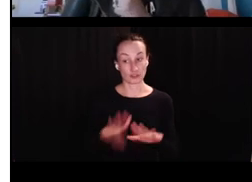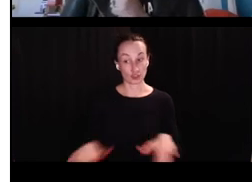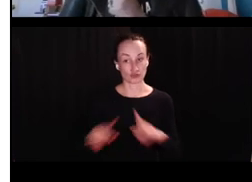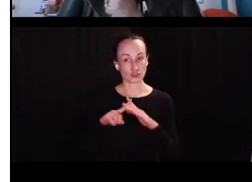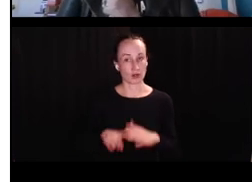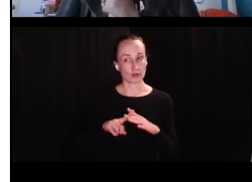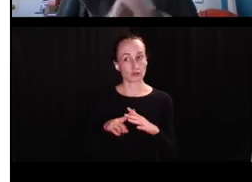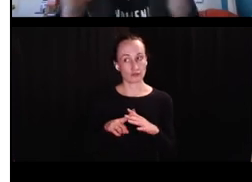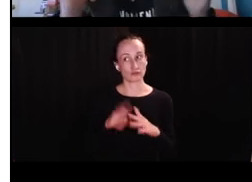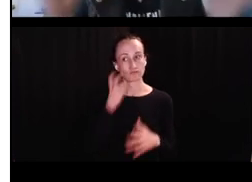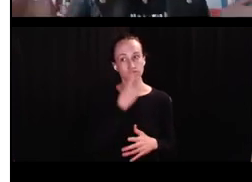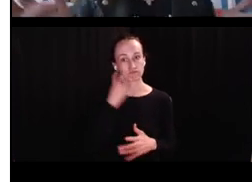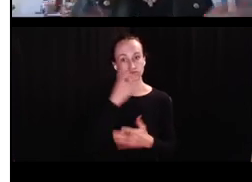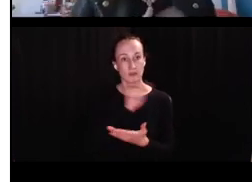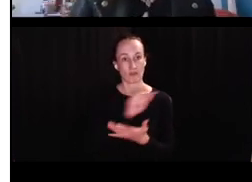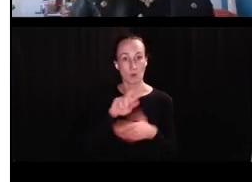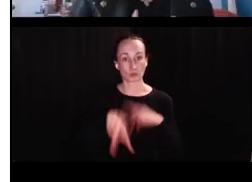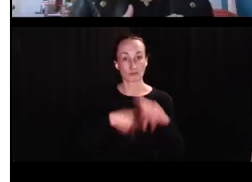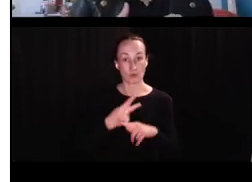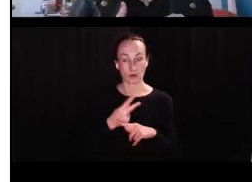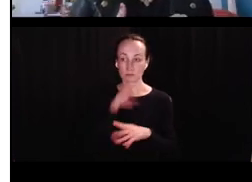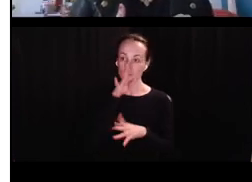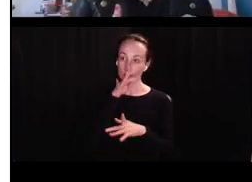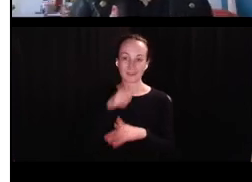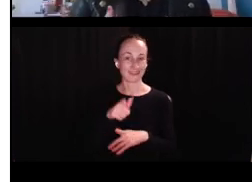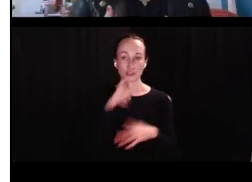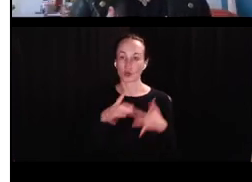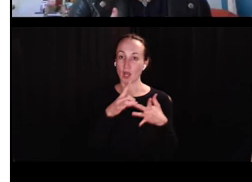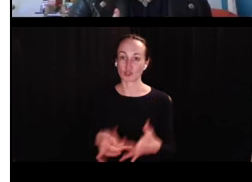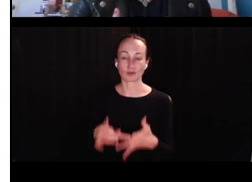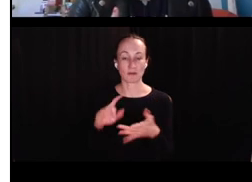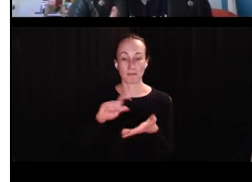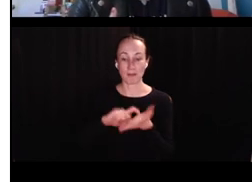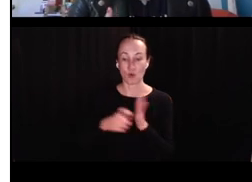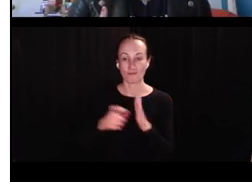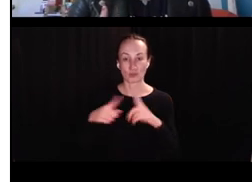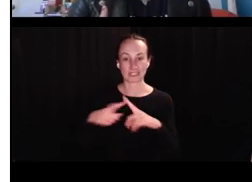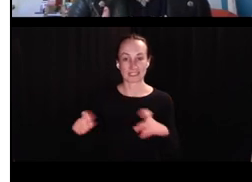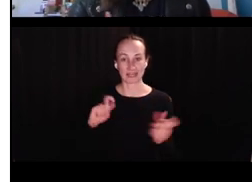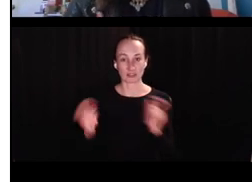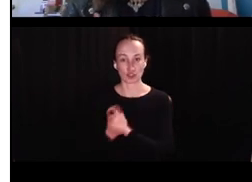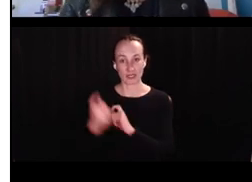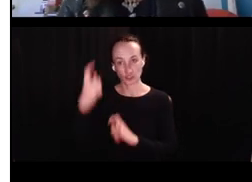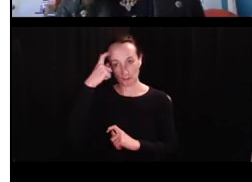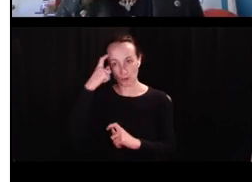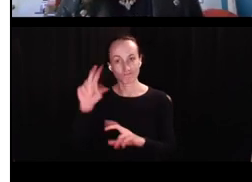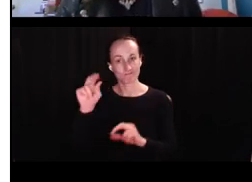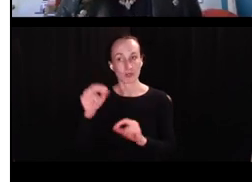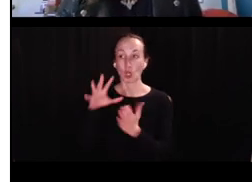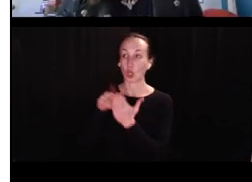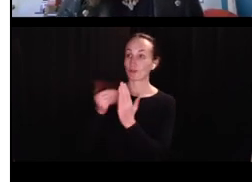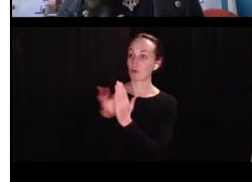And when children then are starting to produce these forms of production, these are not driven by